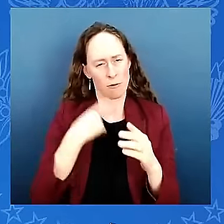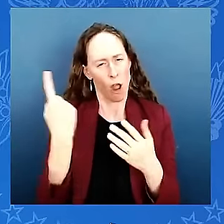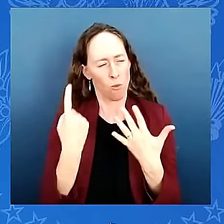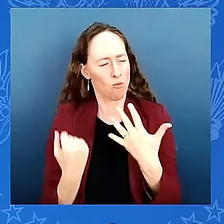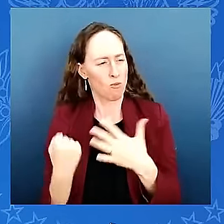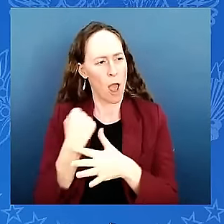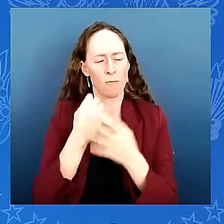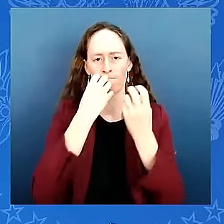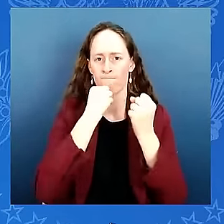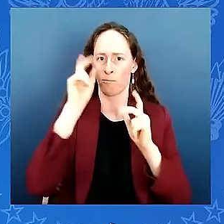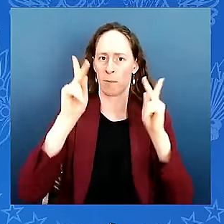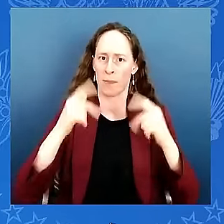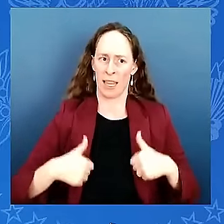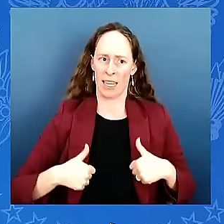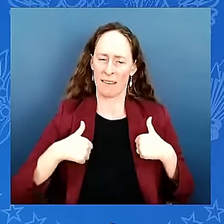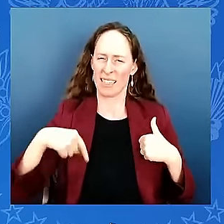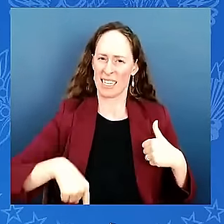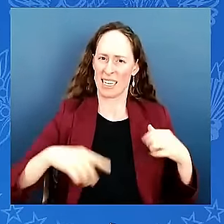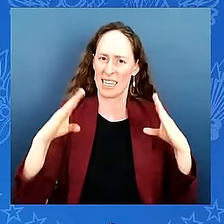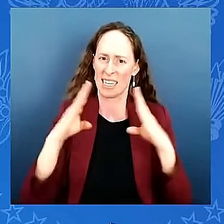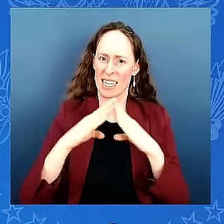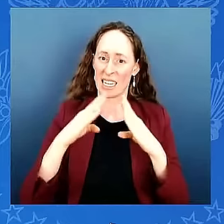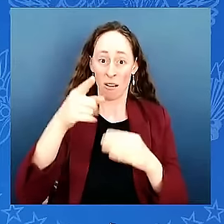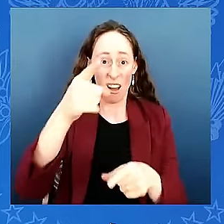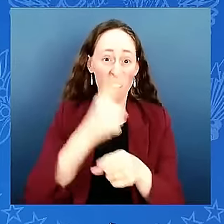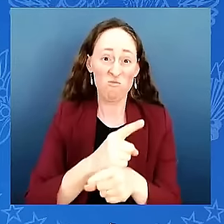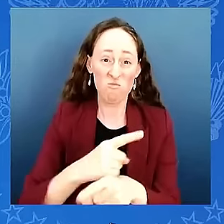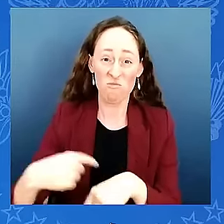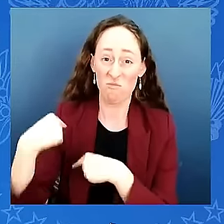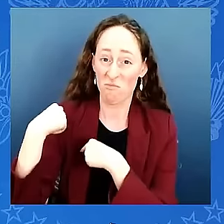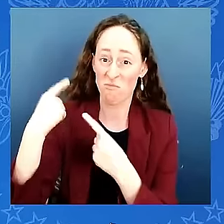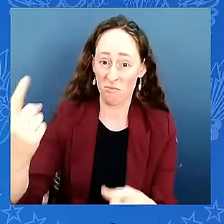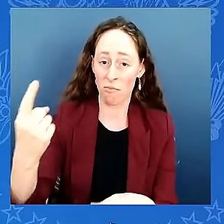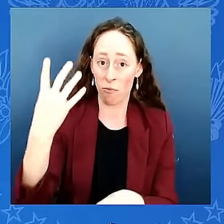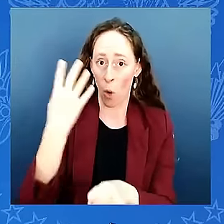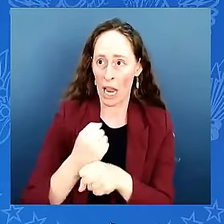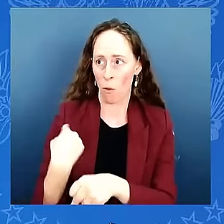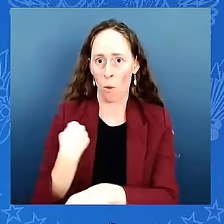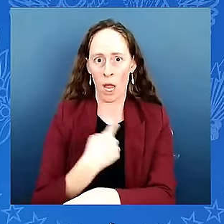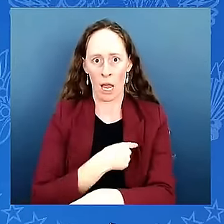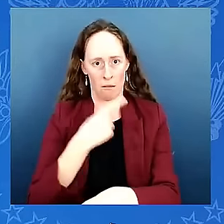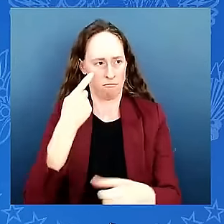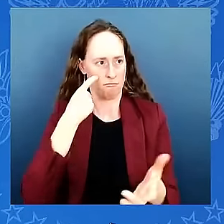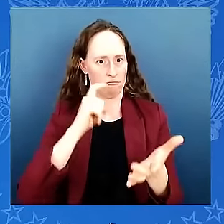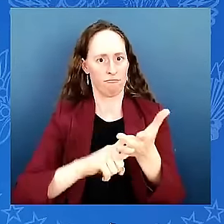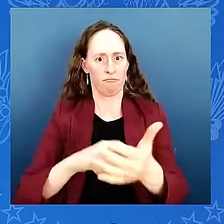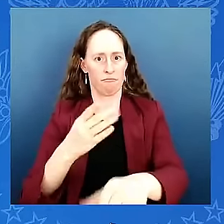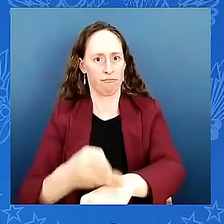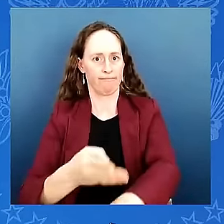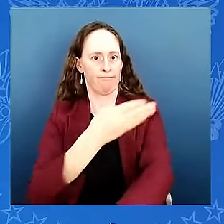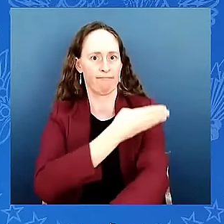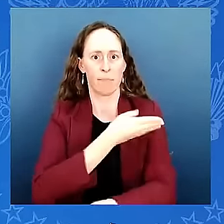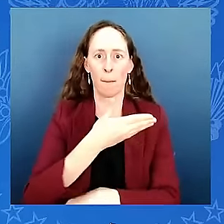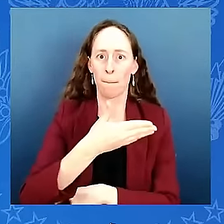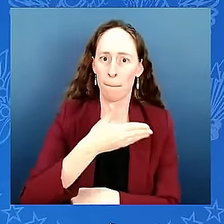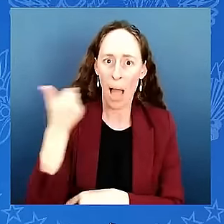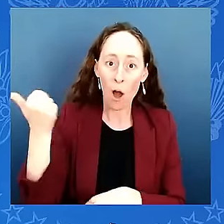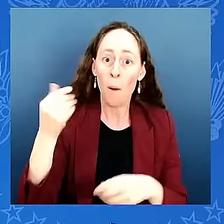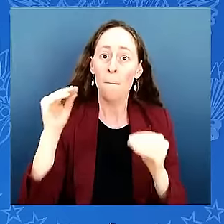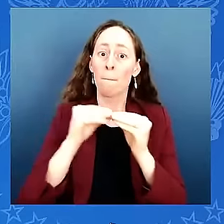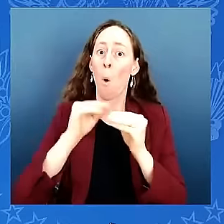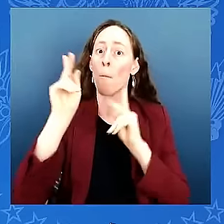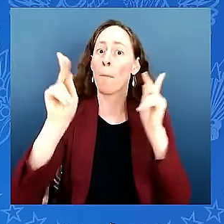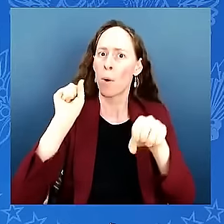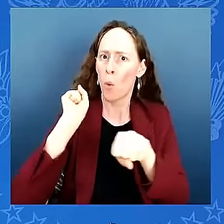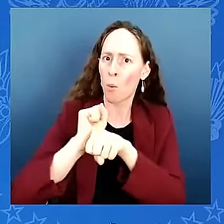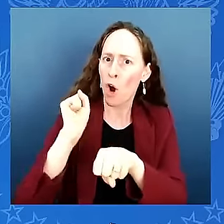upswing for us wages income and employment have been on the rise in birmingham the average income has increased